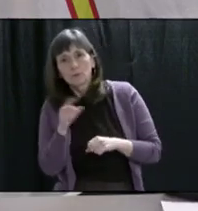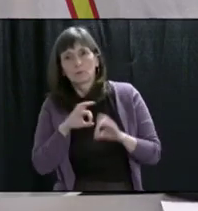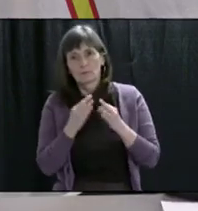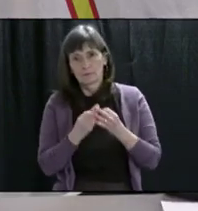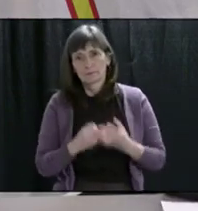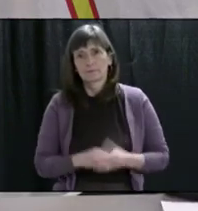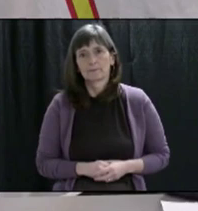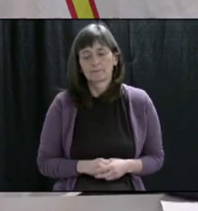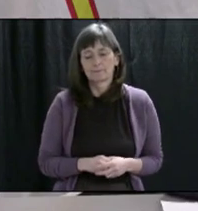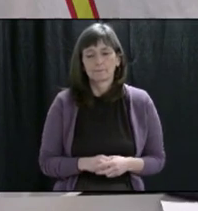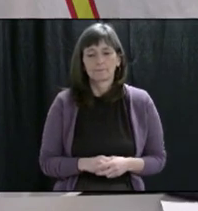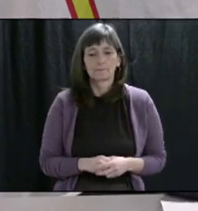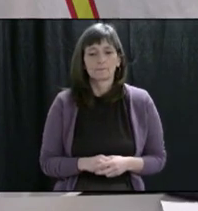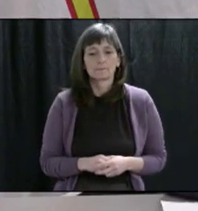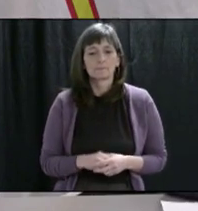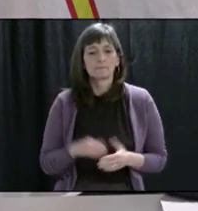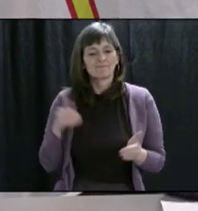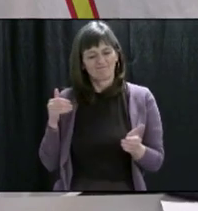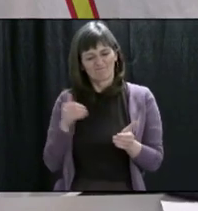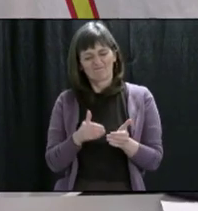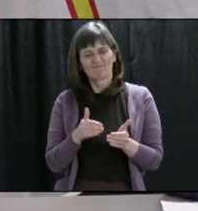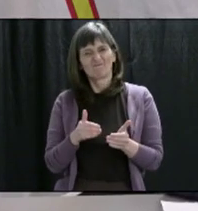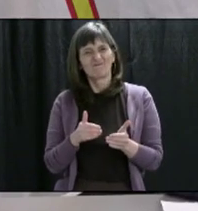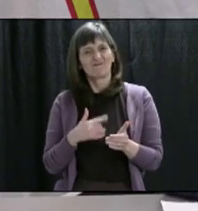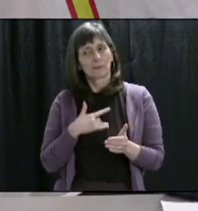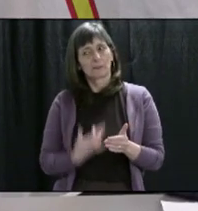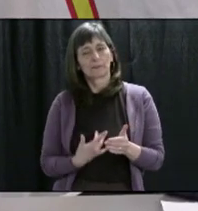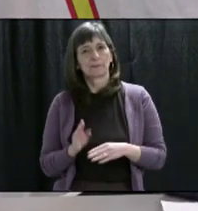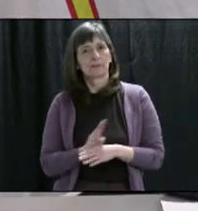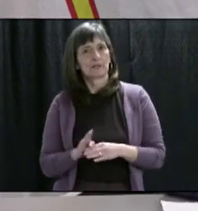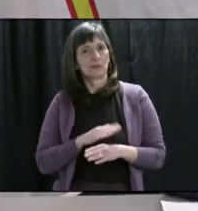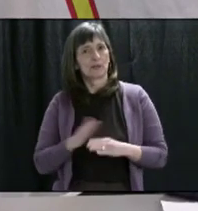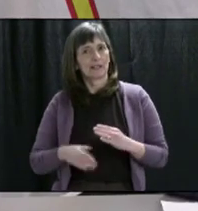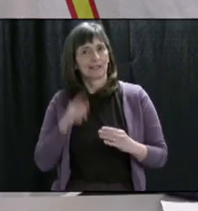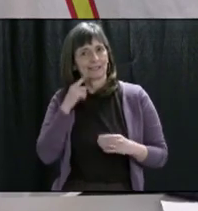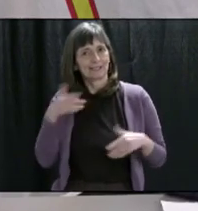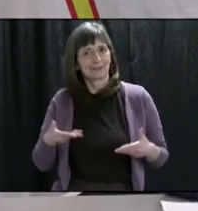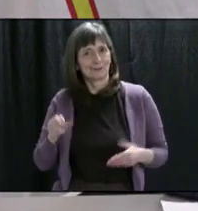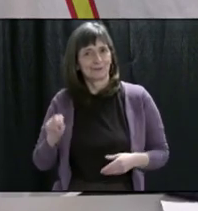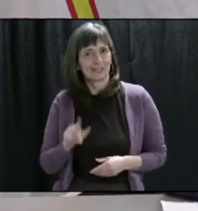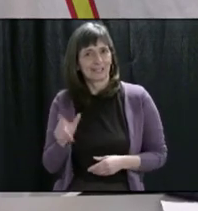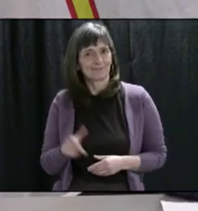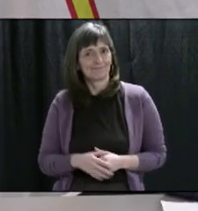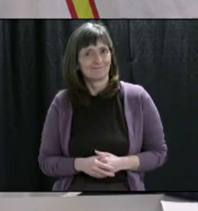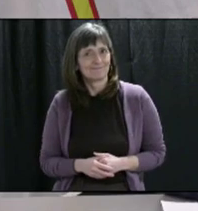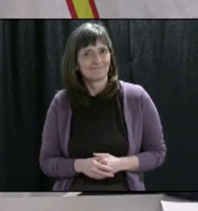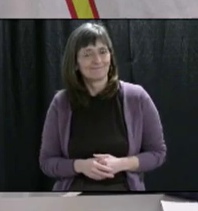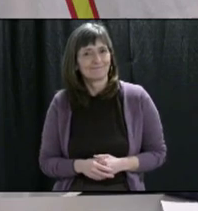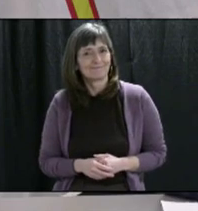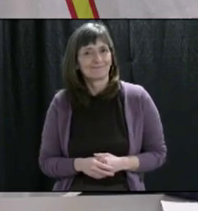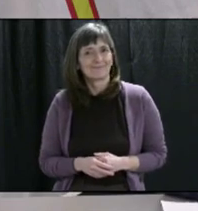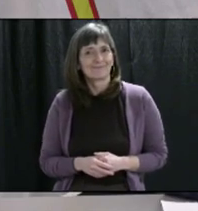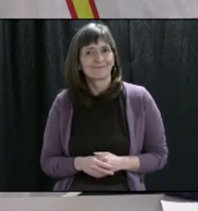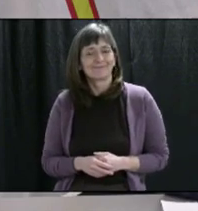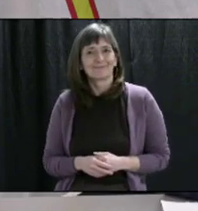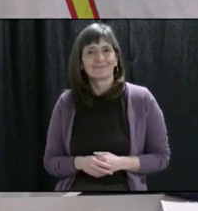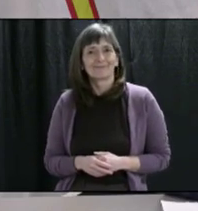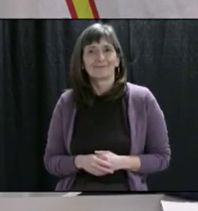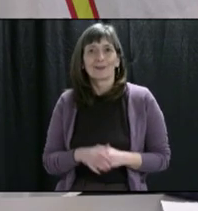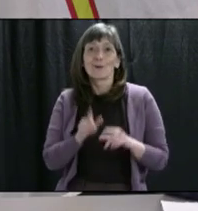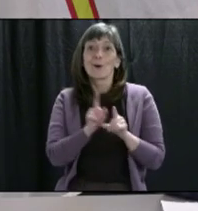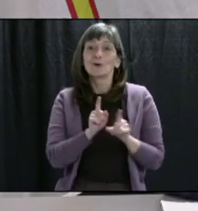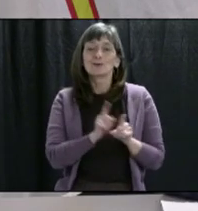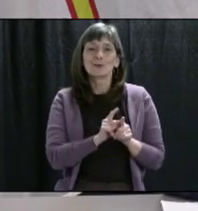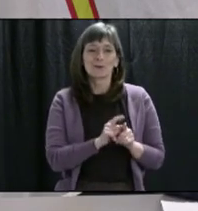We are heading into what is typically a busy weekend in our province. But it's an exciting one for our youngest